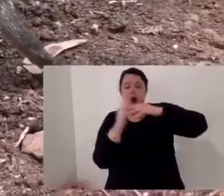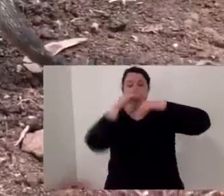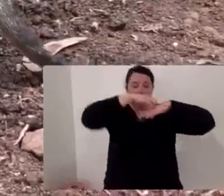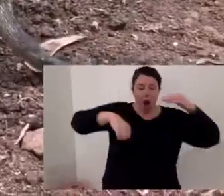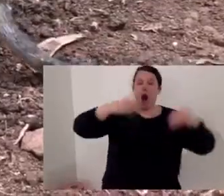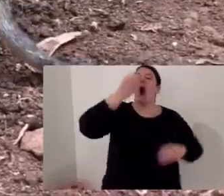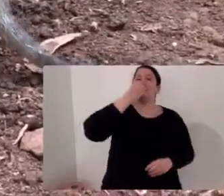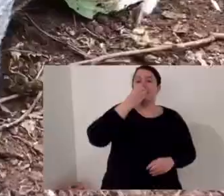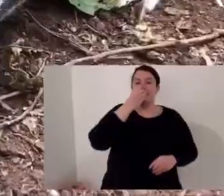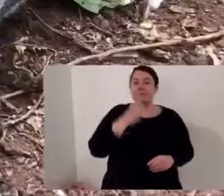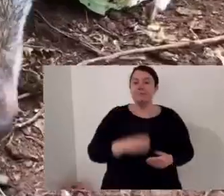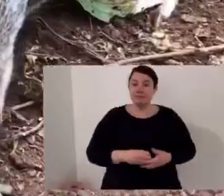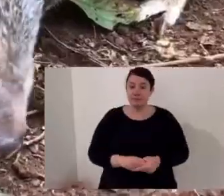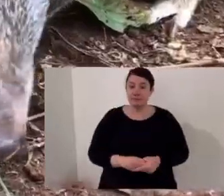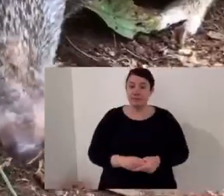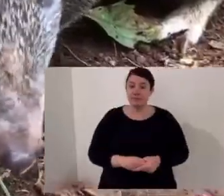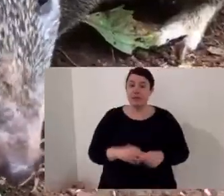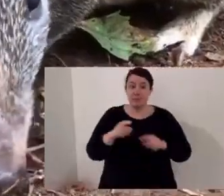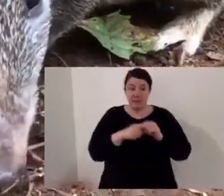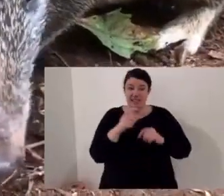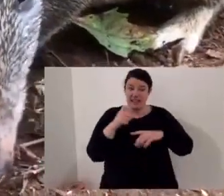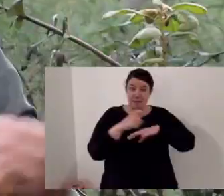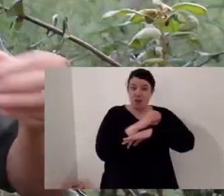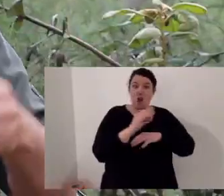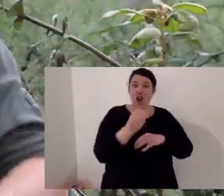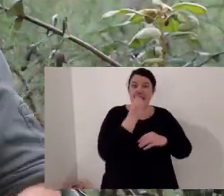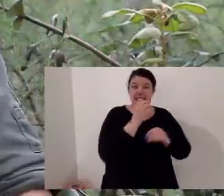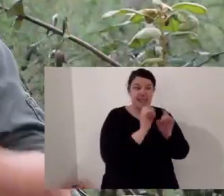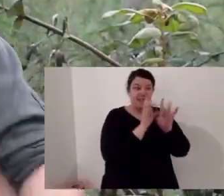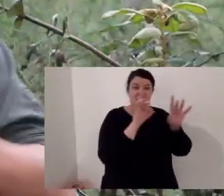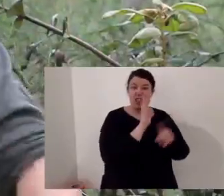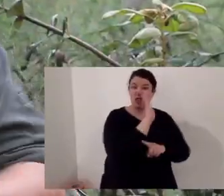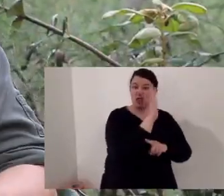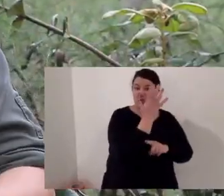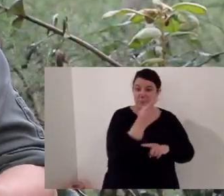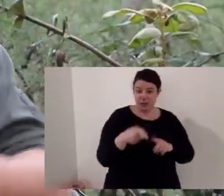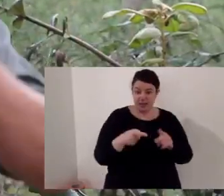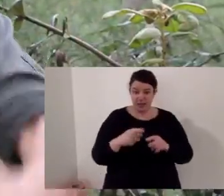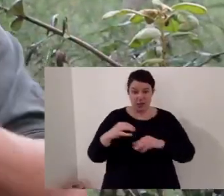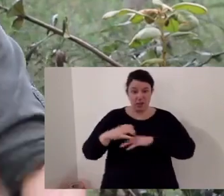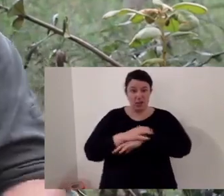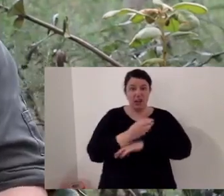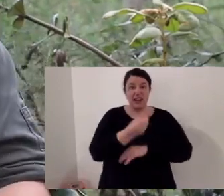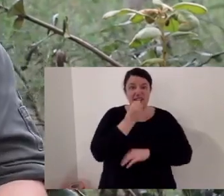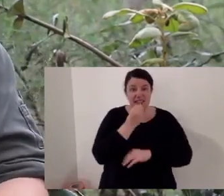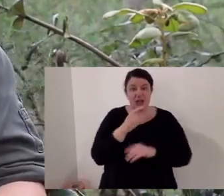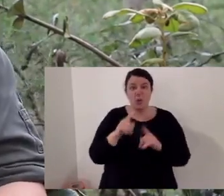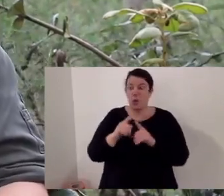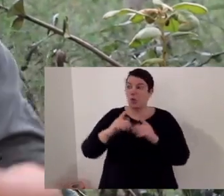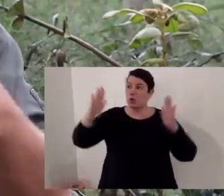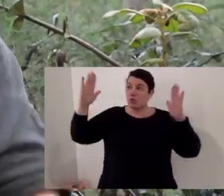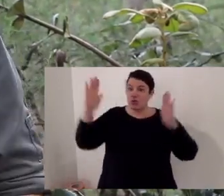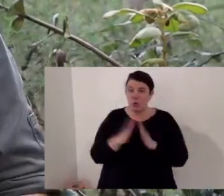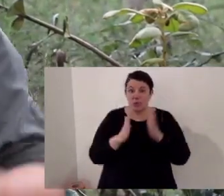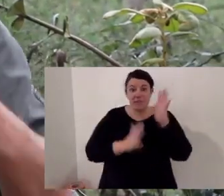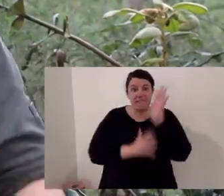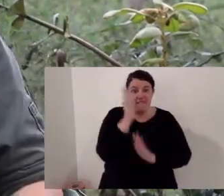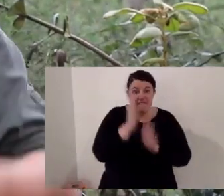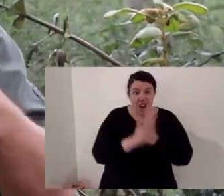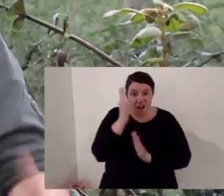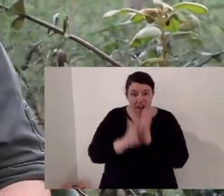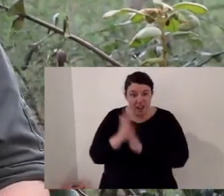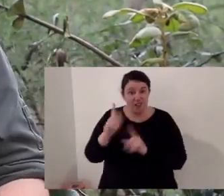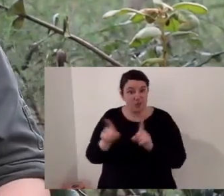those grubs and bugs aren't eating the roots of the trees and it also disperses seeds and it also reduces fire load and it also